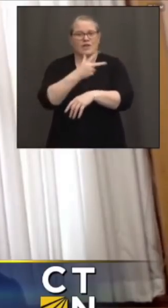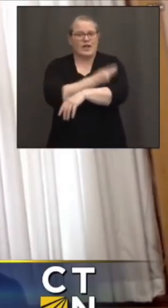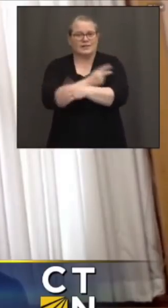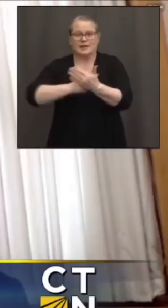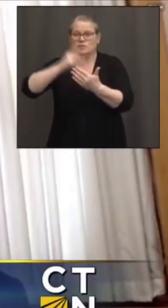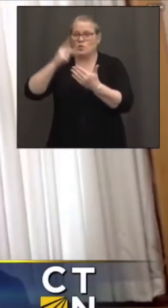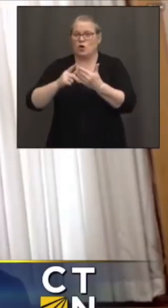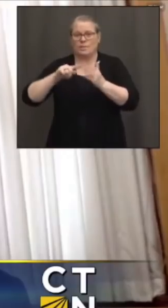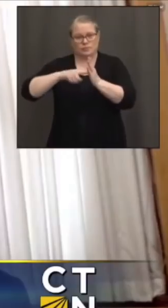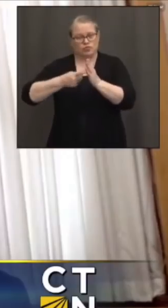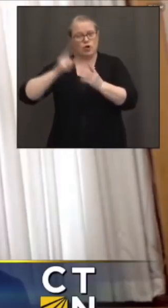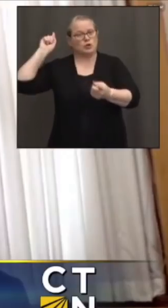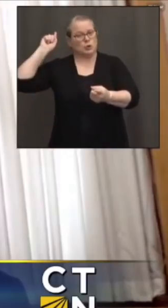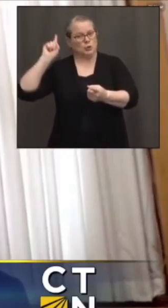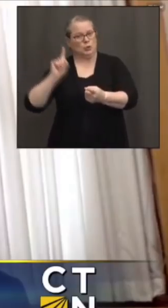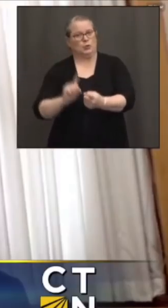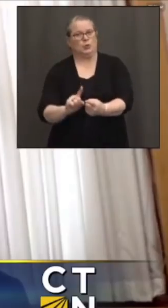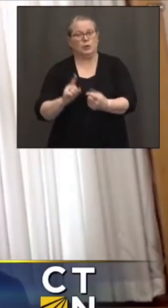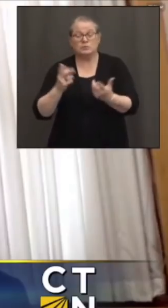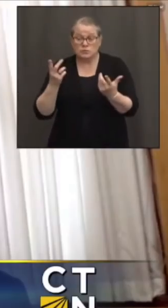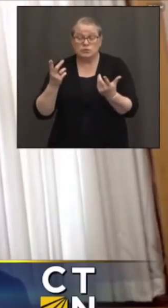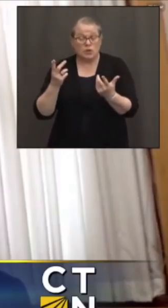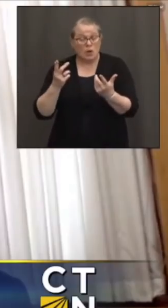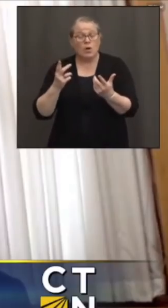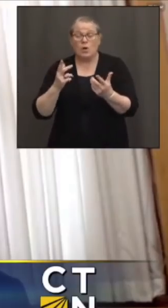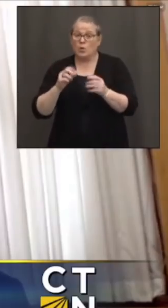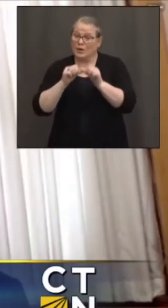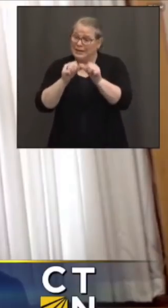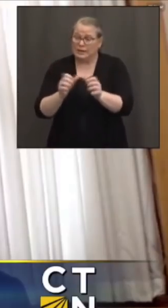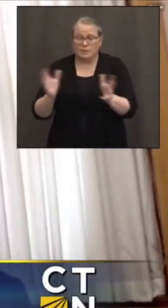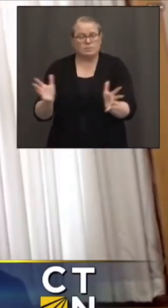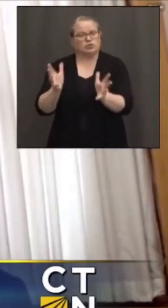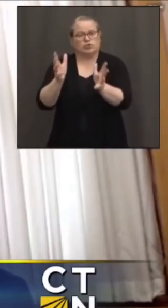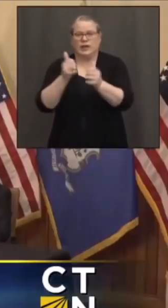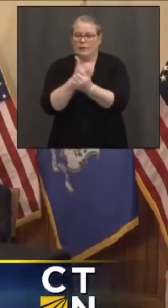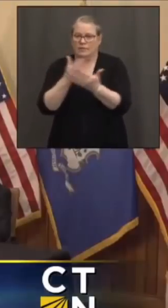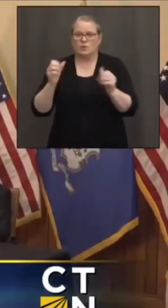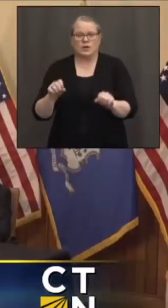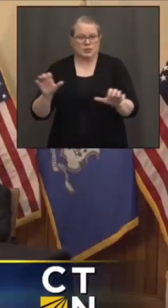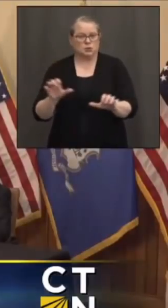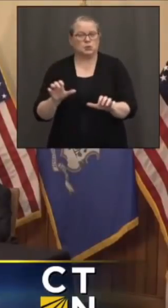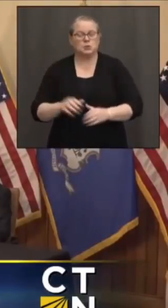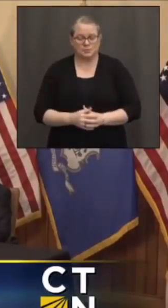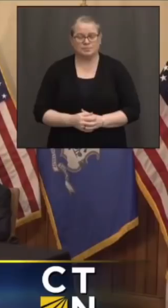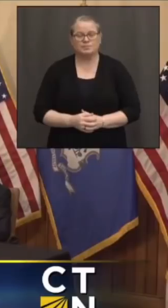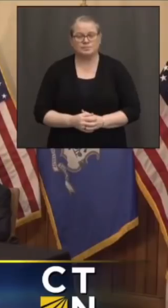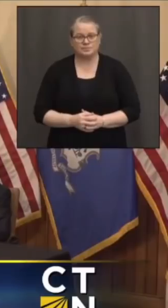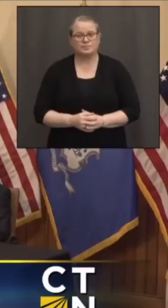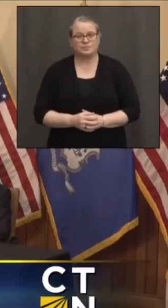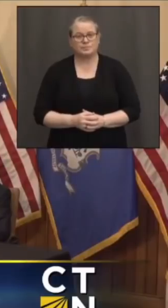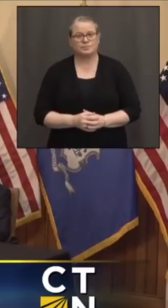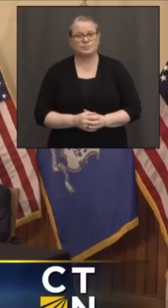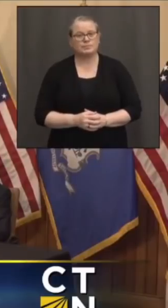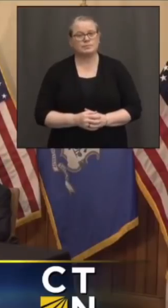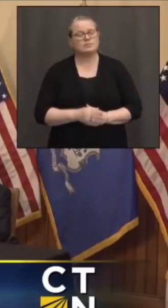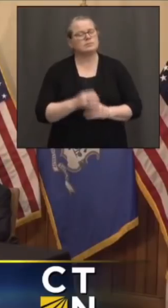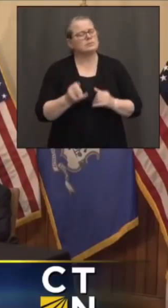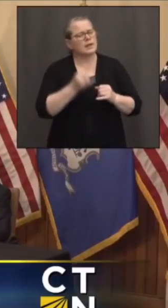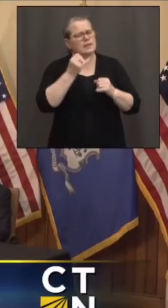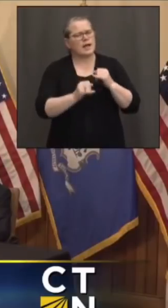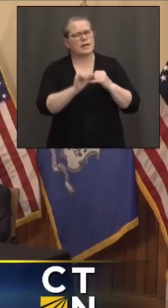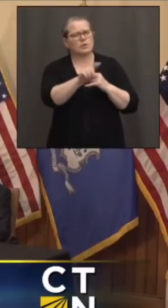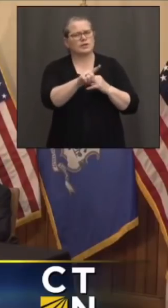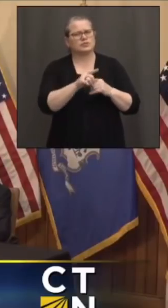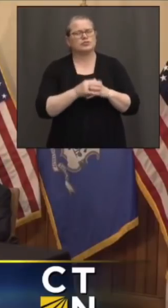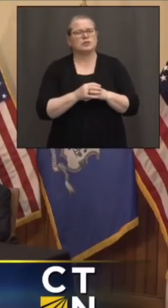programs. So, you know, we're going to keep pushing every angle we can. And then lastly, what happens if